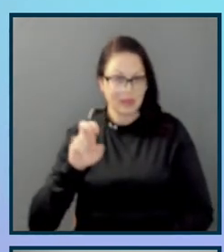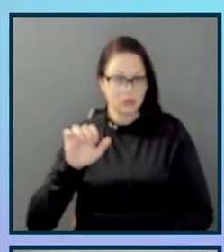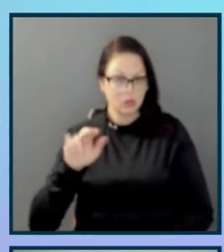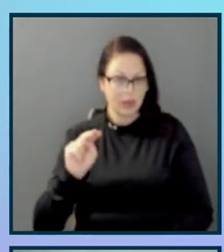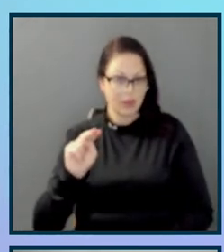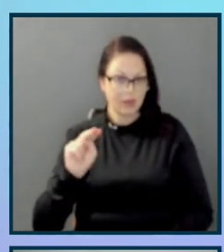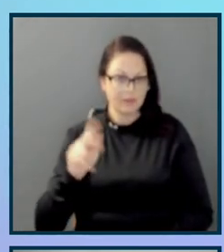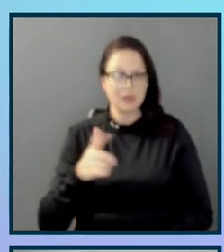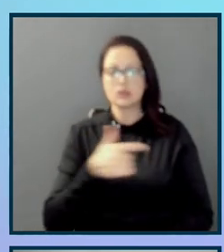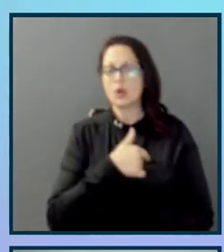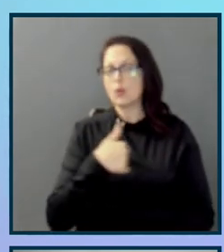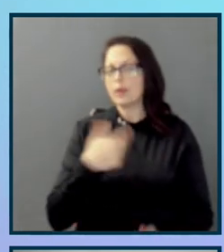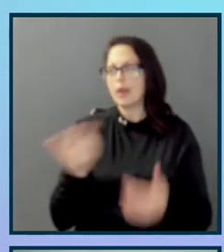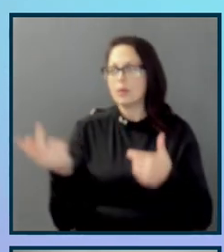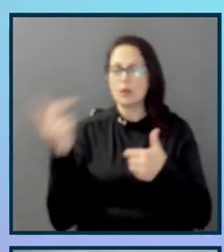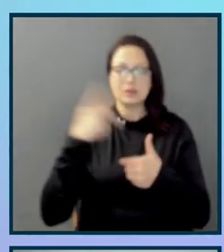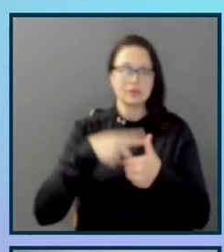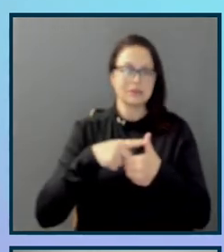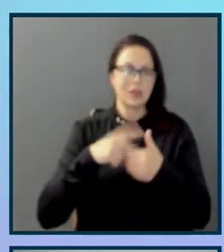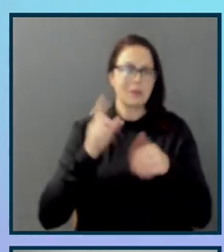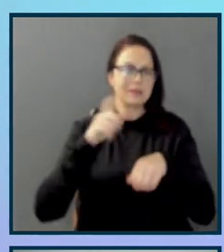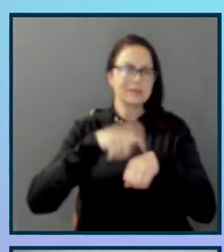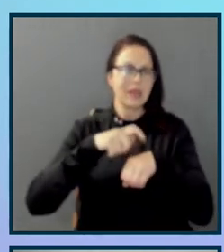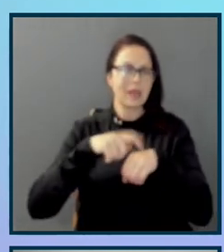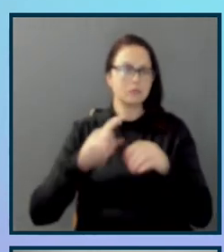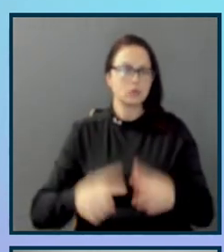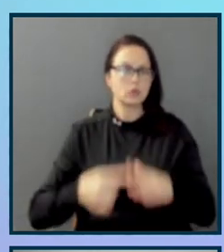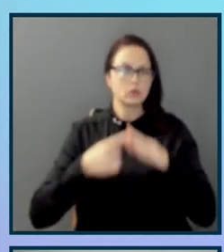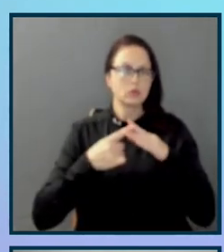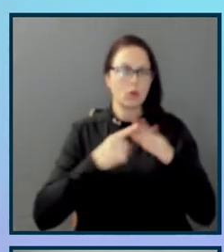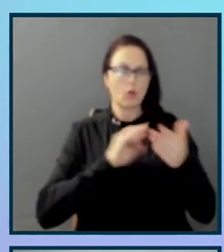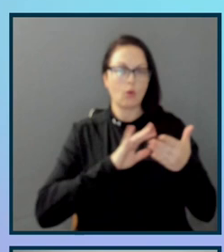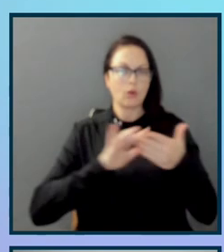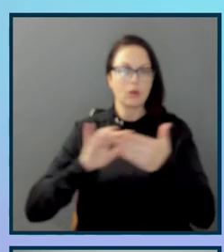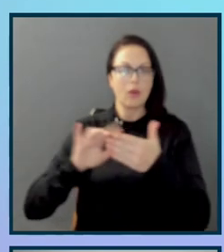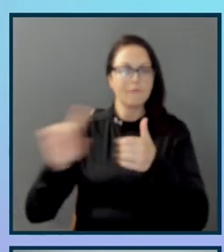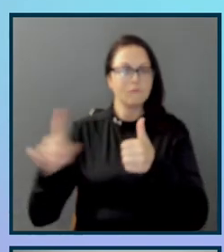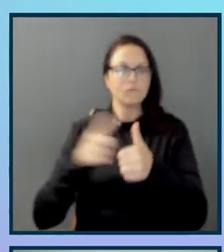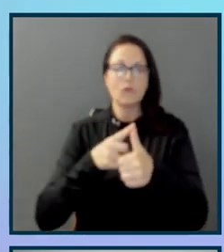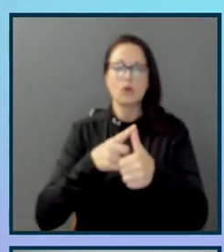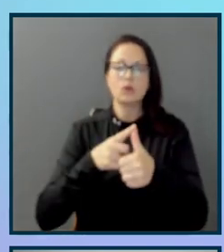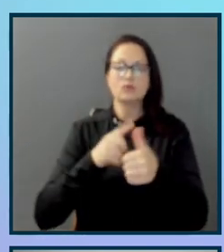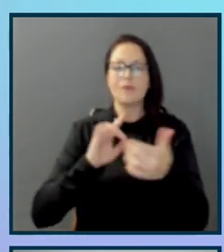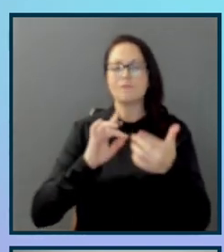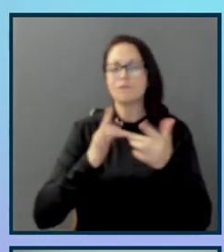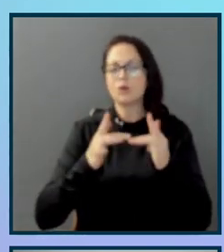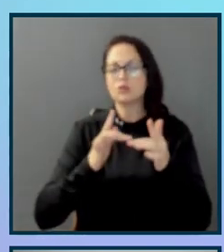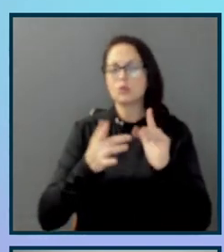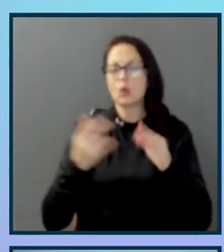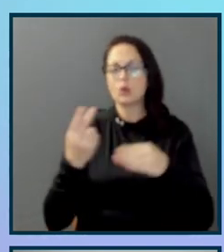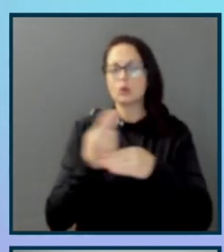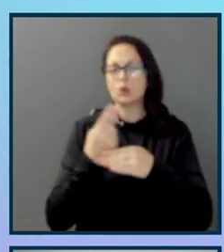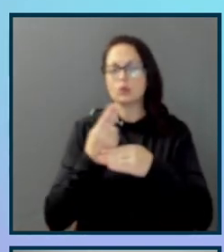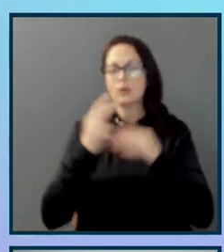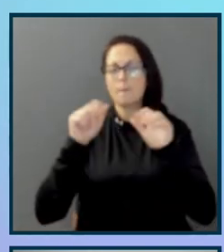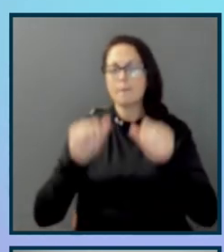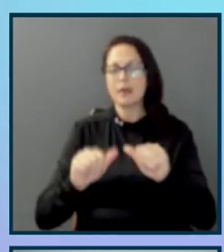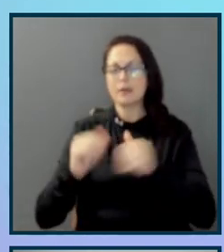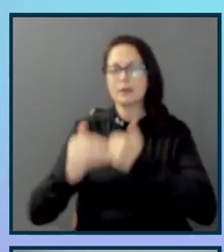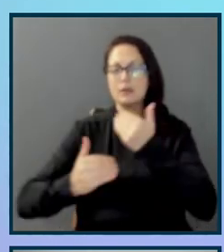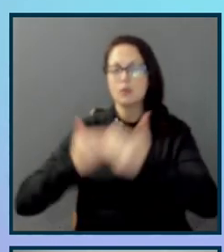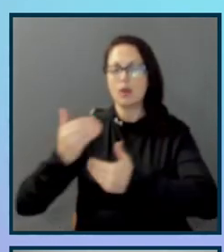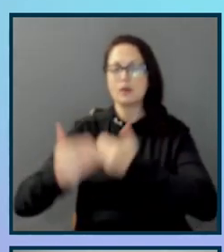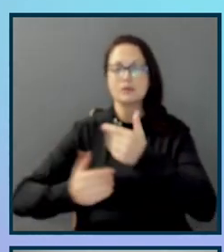participants, it was time to conduct the studies. So first, we'll talk about the virtual usability study process, and then we'll talk about